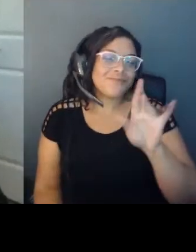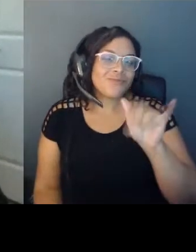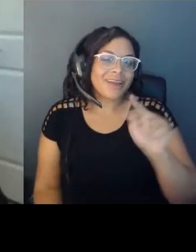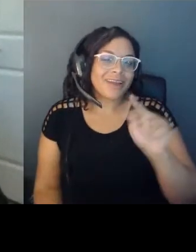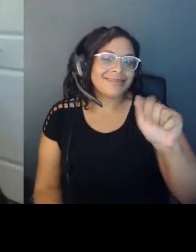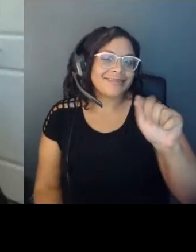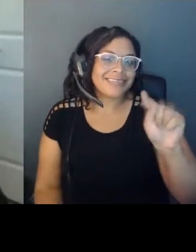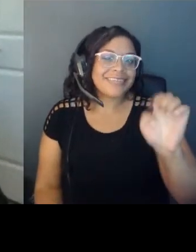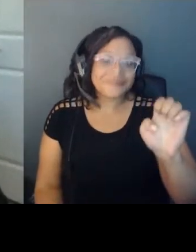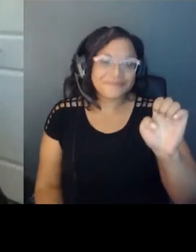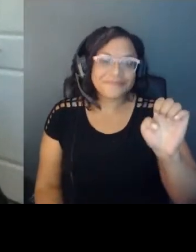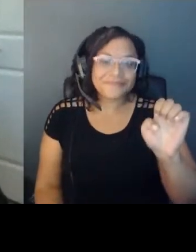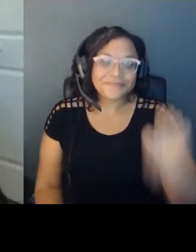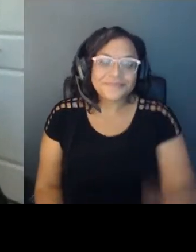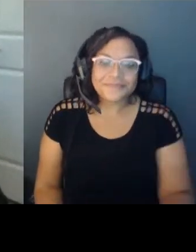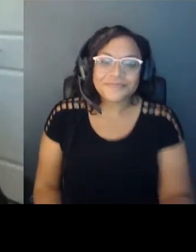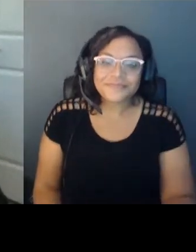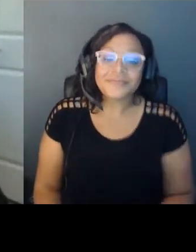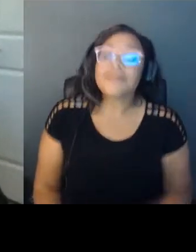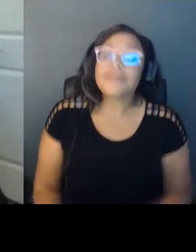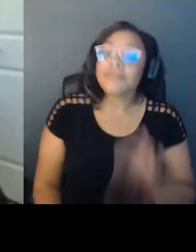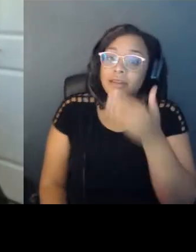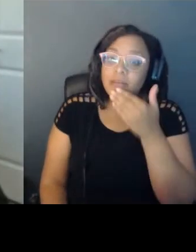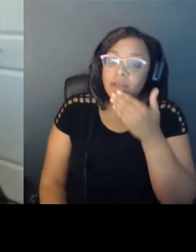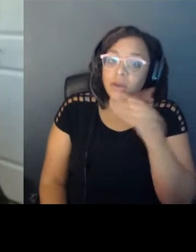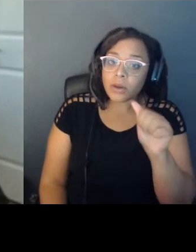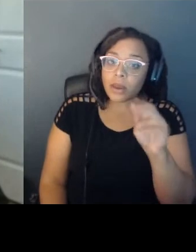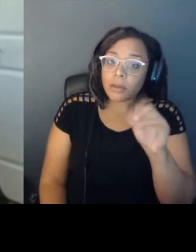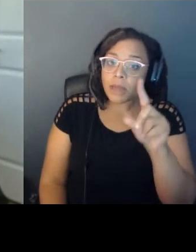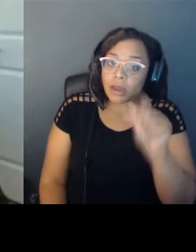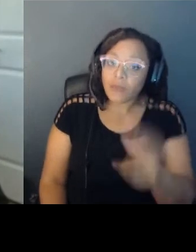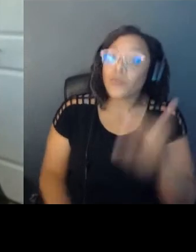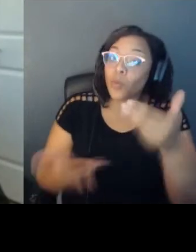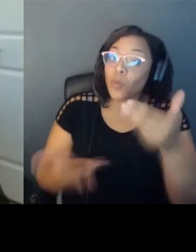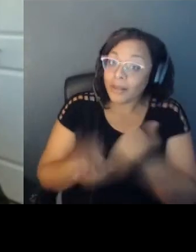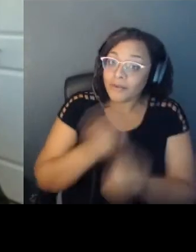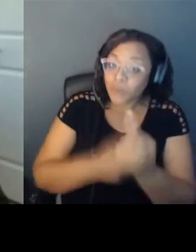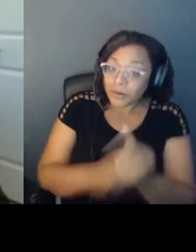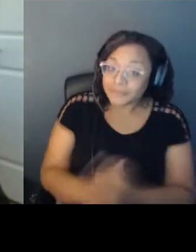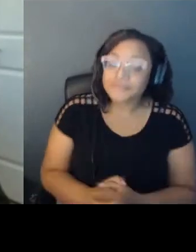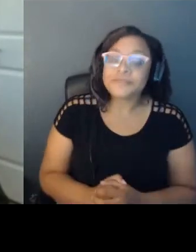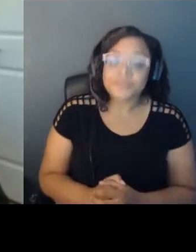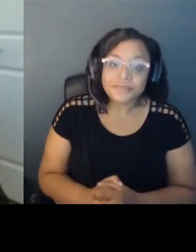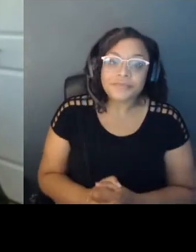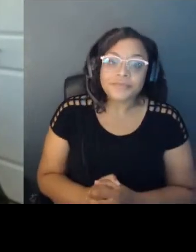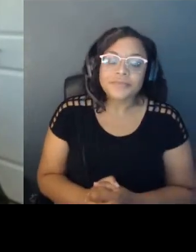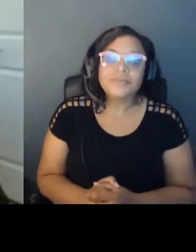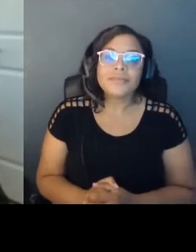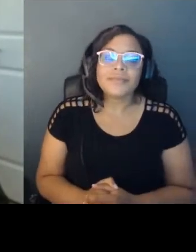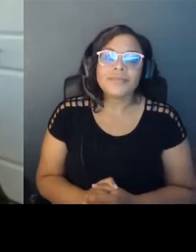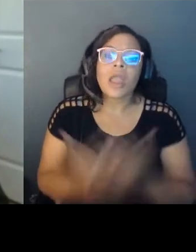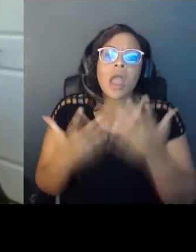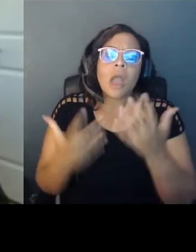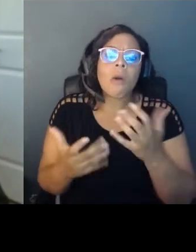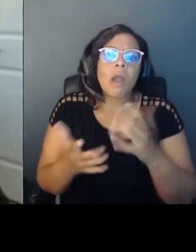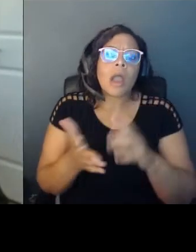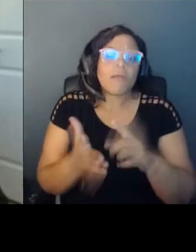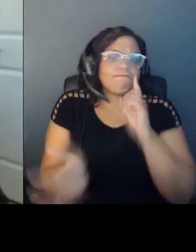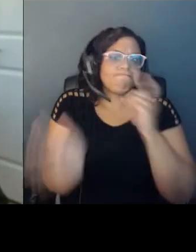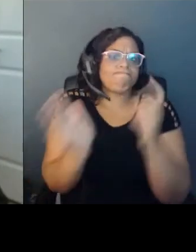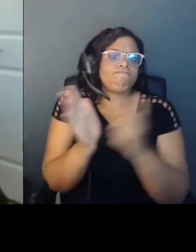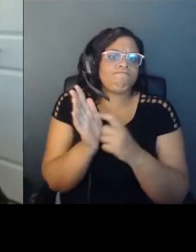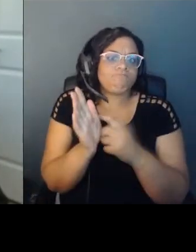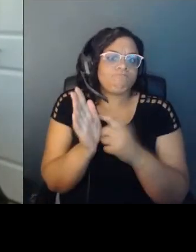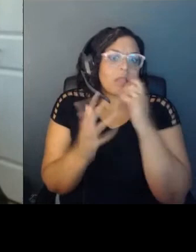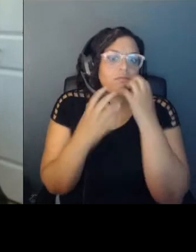Thank you so much, Amanda, and welcome everyone. I want to begin by acknowledging and paying deep respect to the